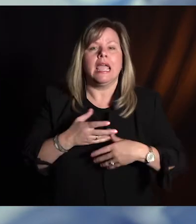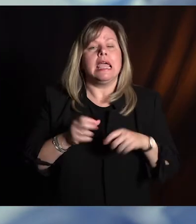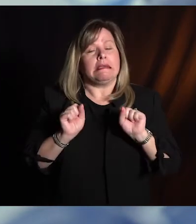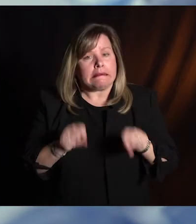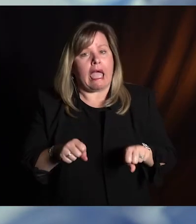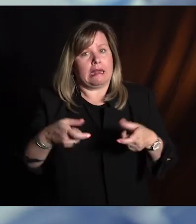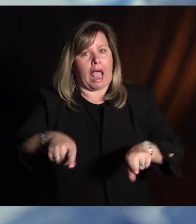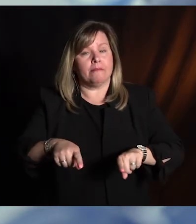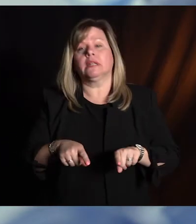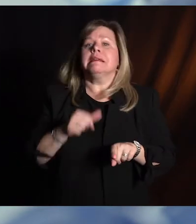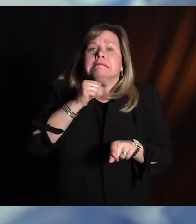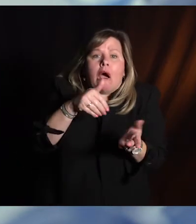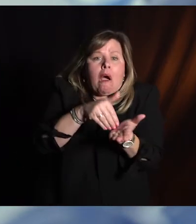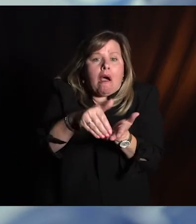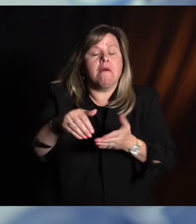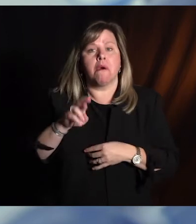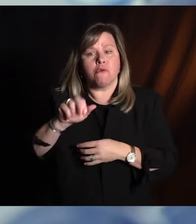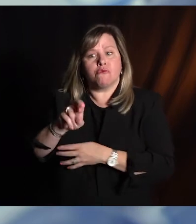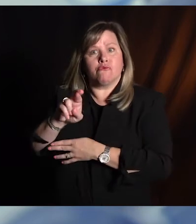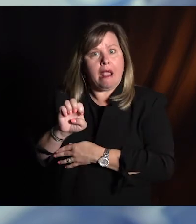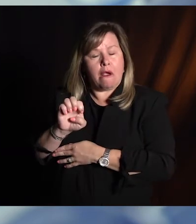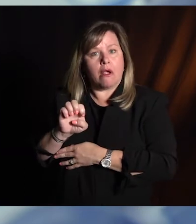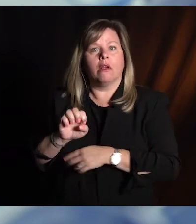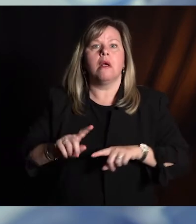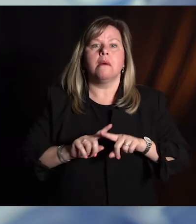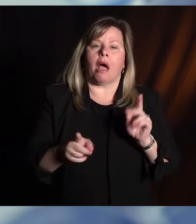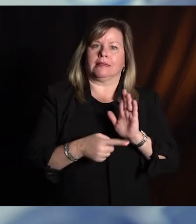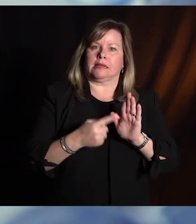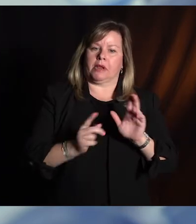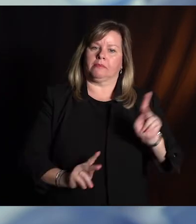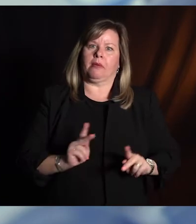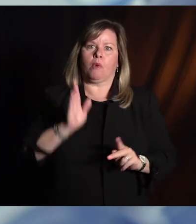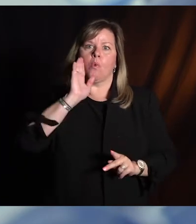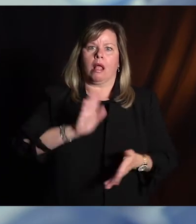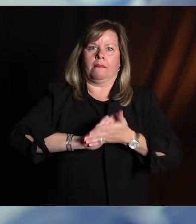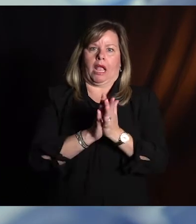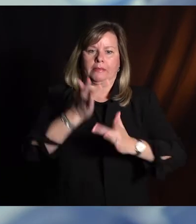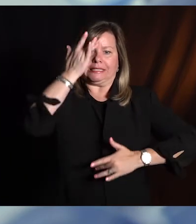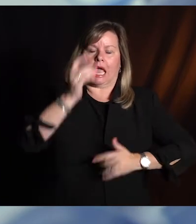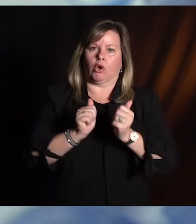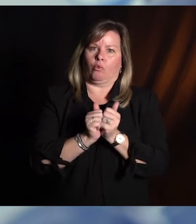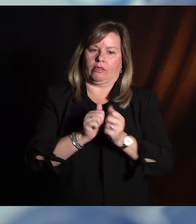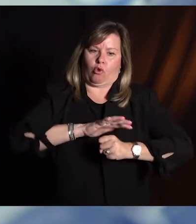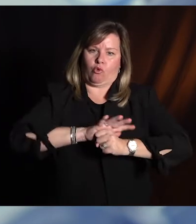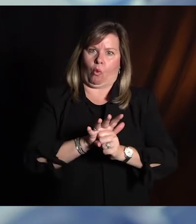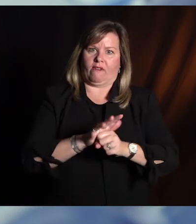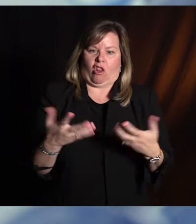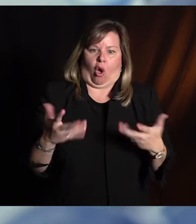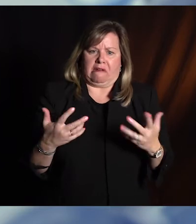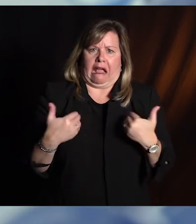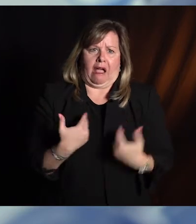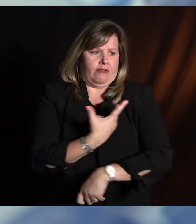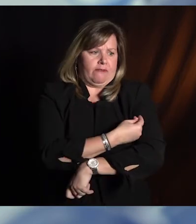But what we do see when vaccine breakthrough does happen is generally speaking, those persons have less severe illness